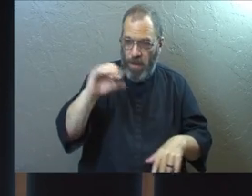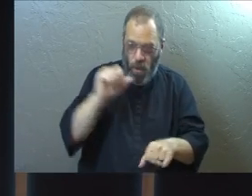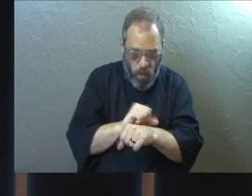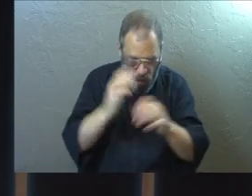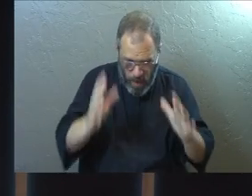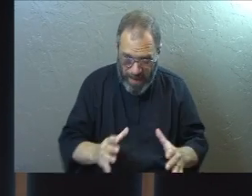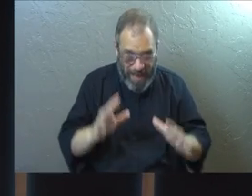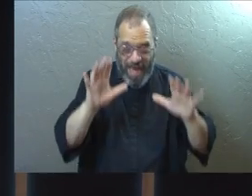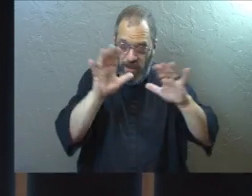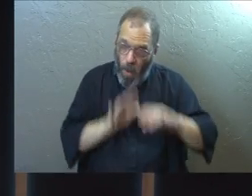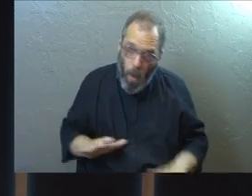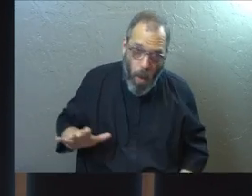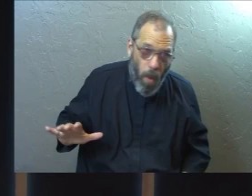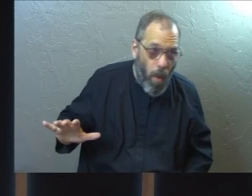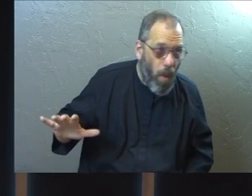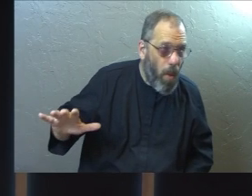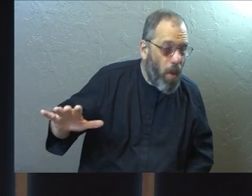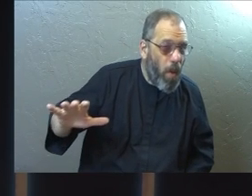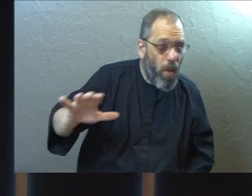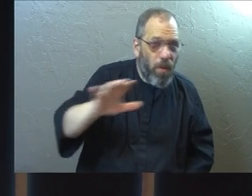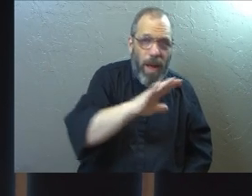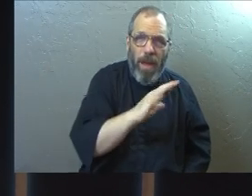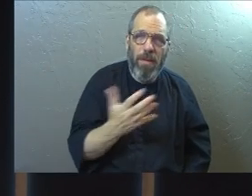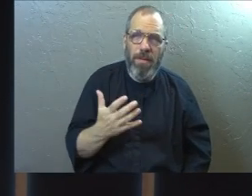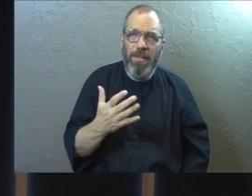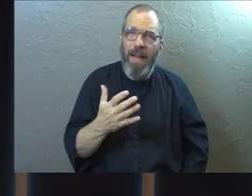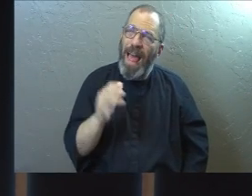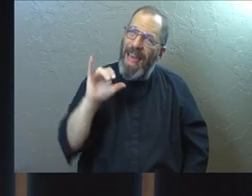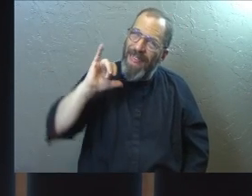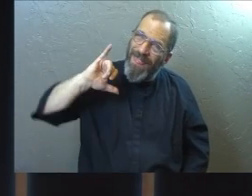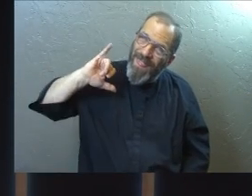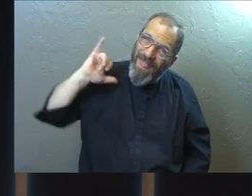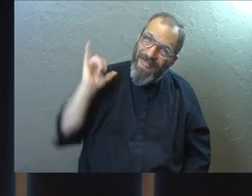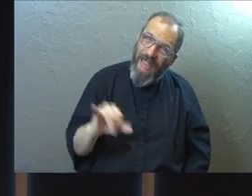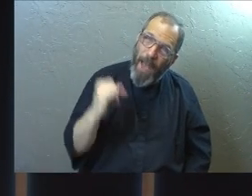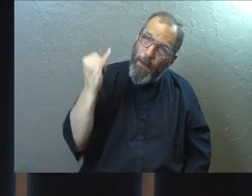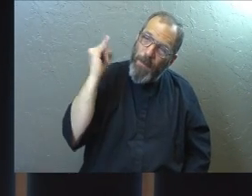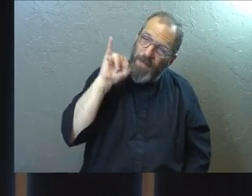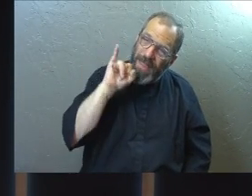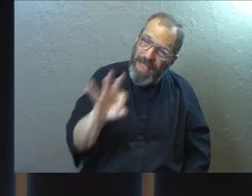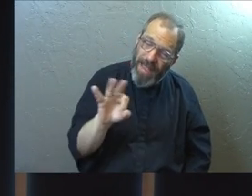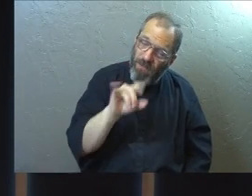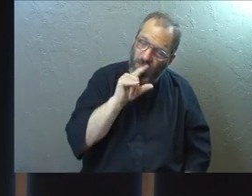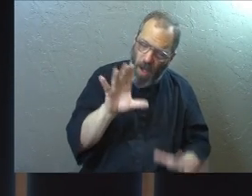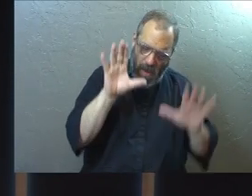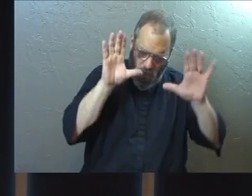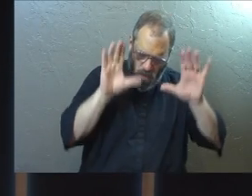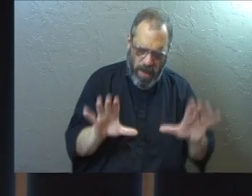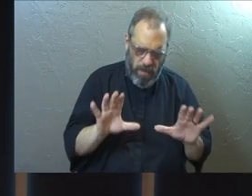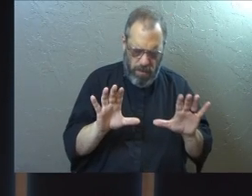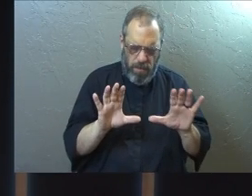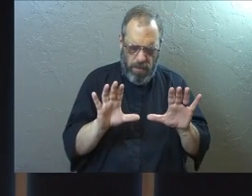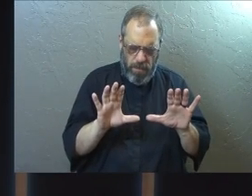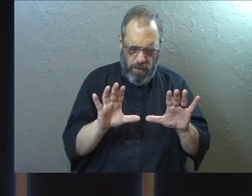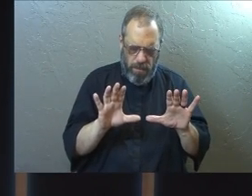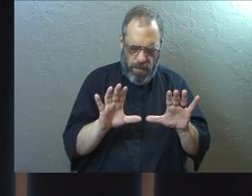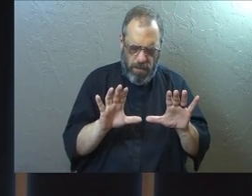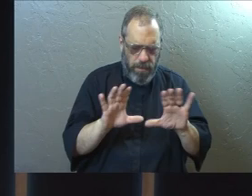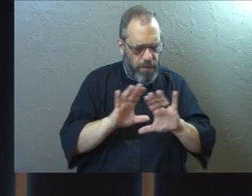coworkers. It's everybody around me. And that's the part that if I really have courage, maybe I can face